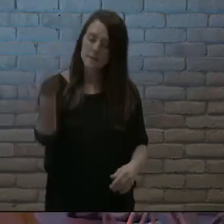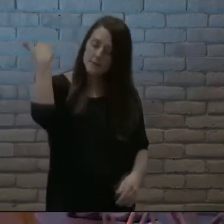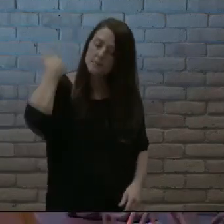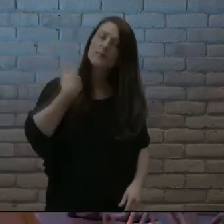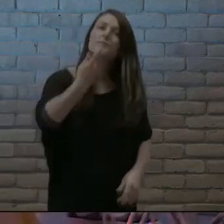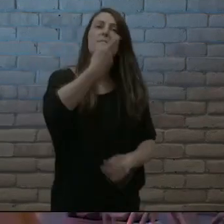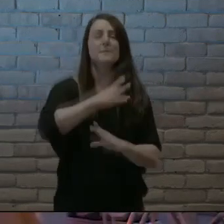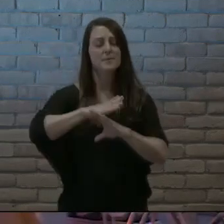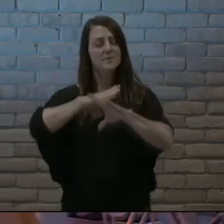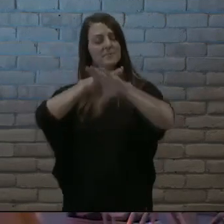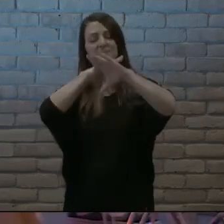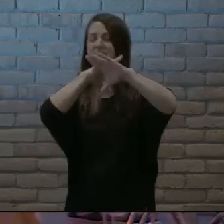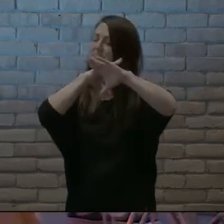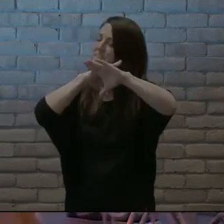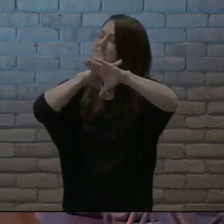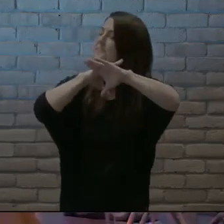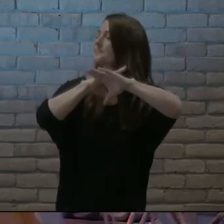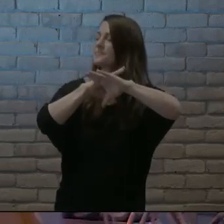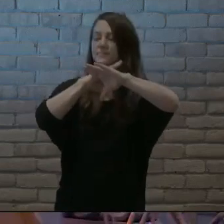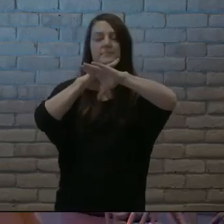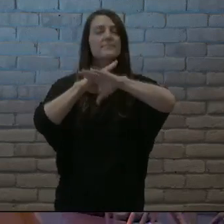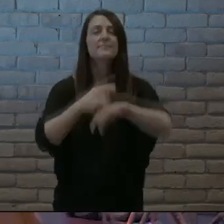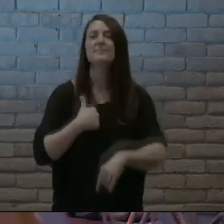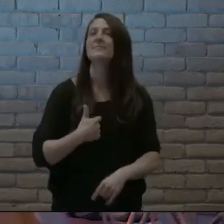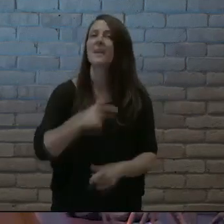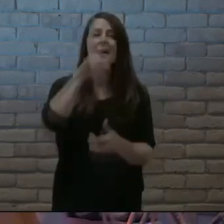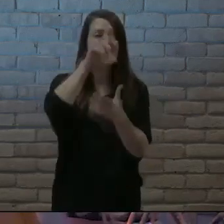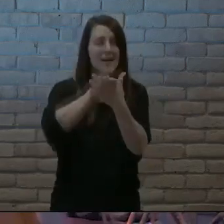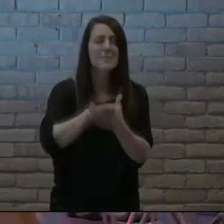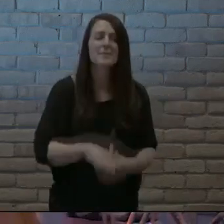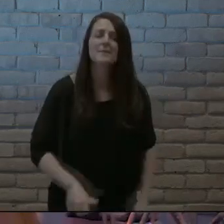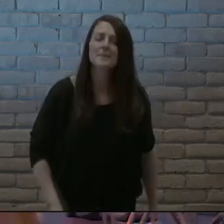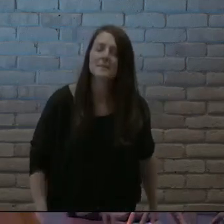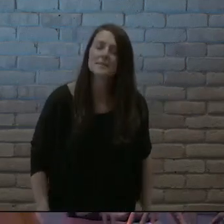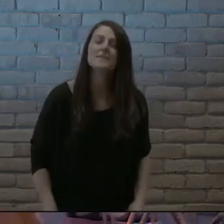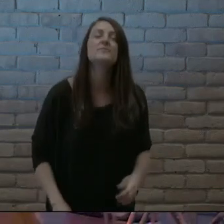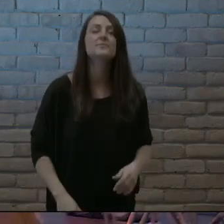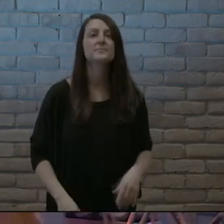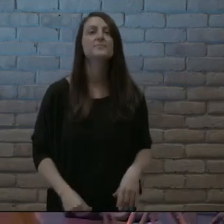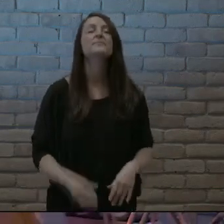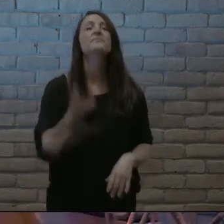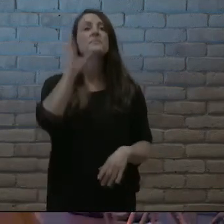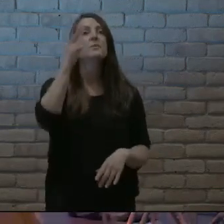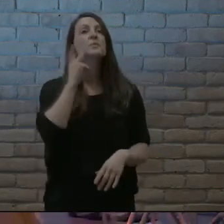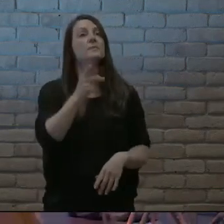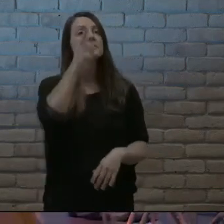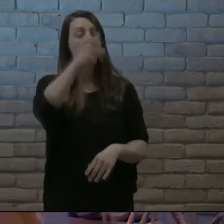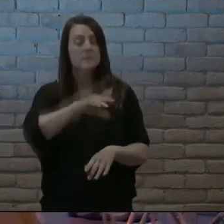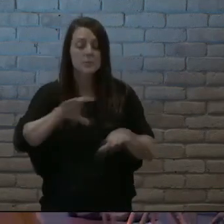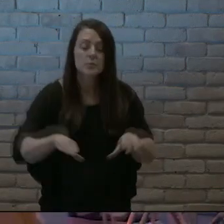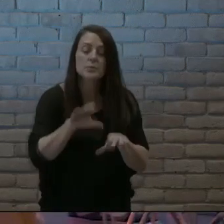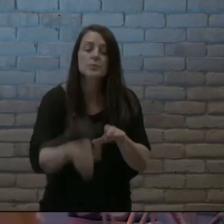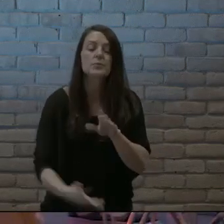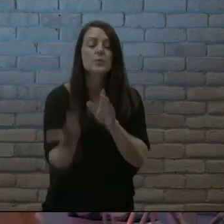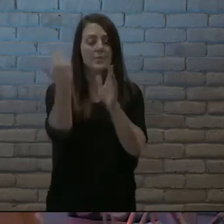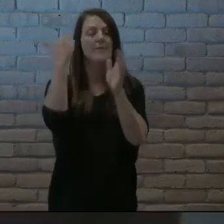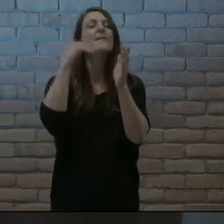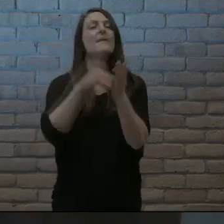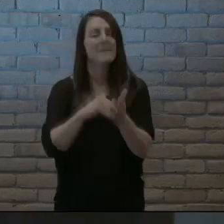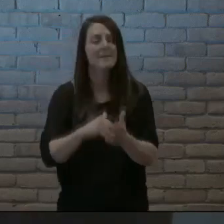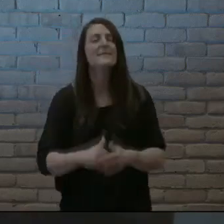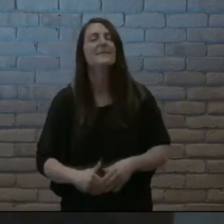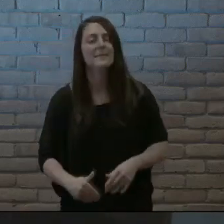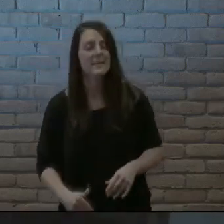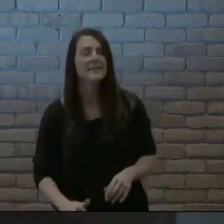Where there was no way And I believe I'll see you